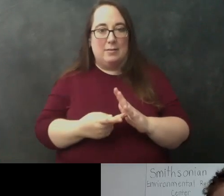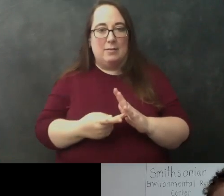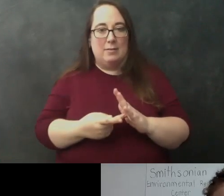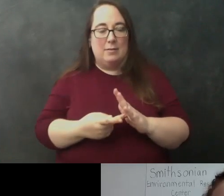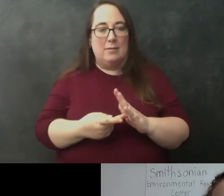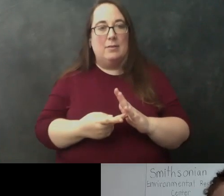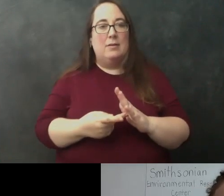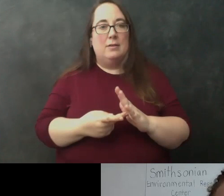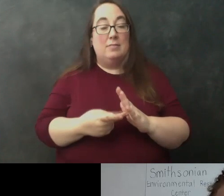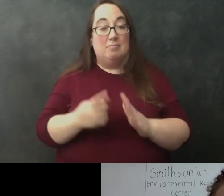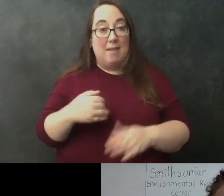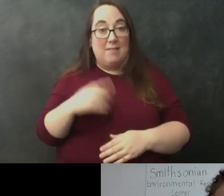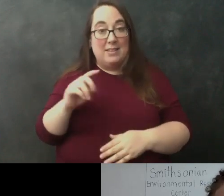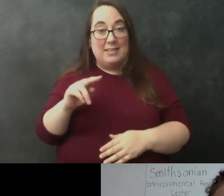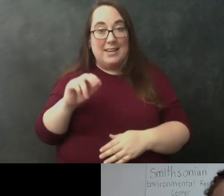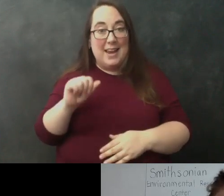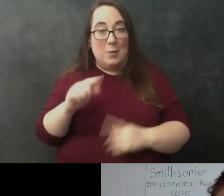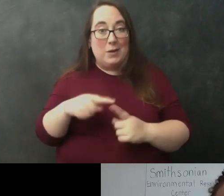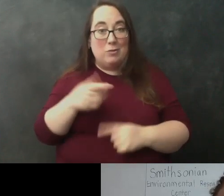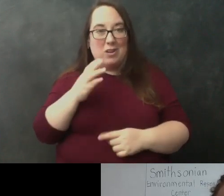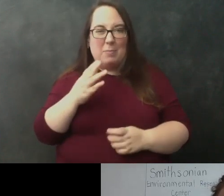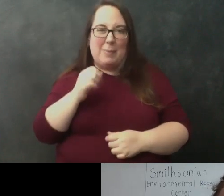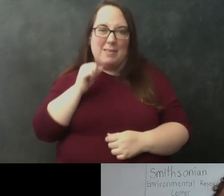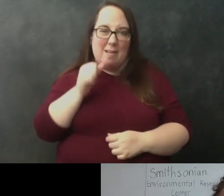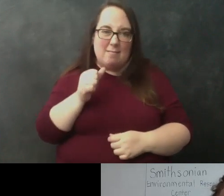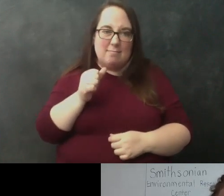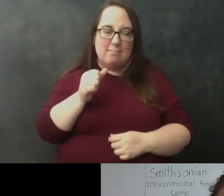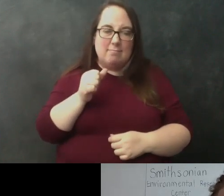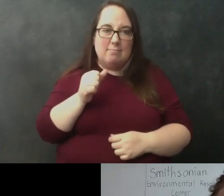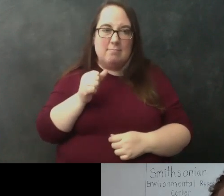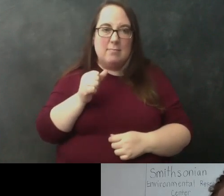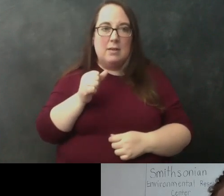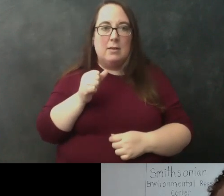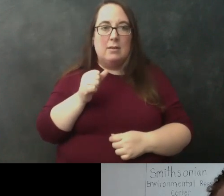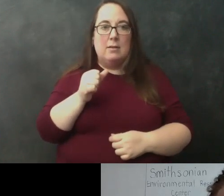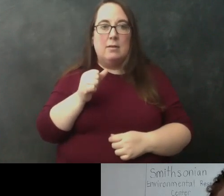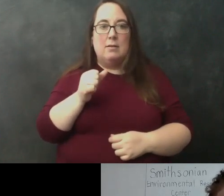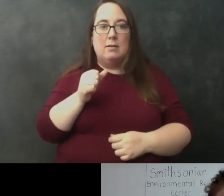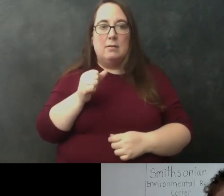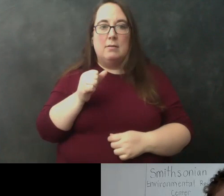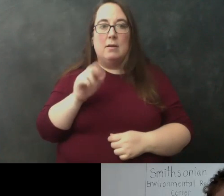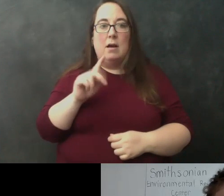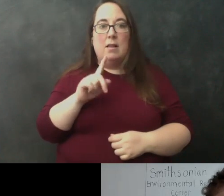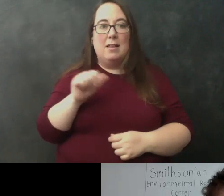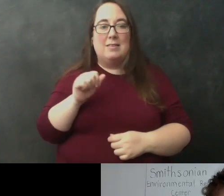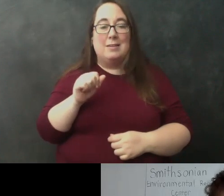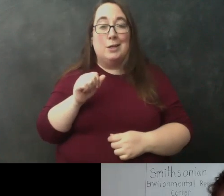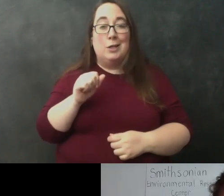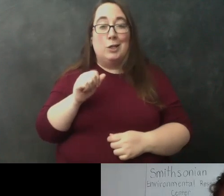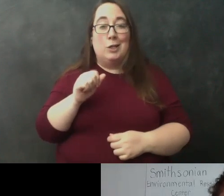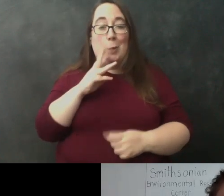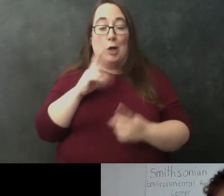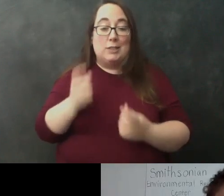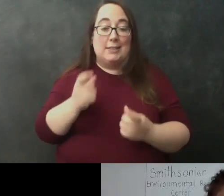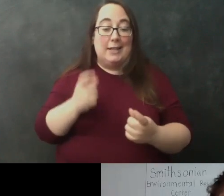in it um by the time you're drinking it unless you're like water skiing and drinking water from the bay or you went swimming and accidentally